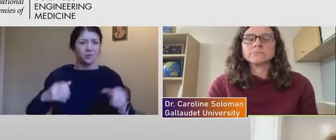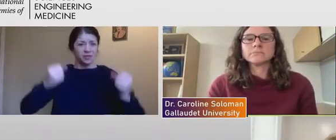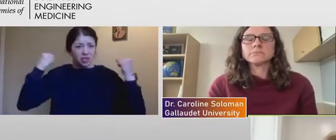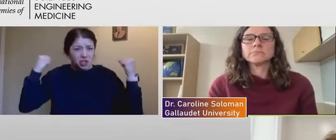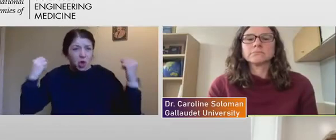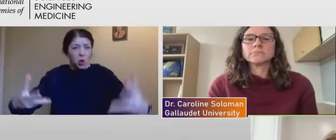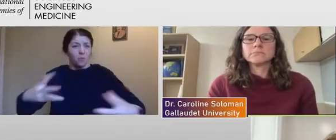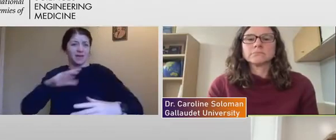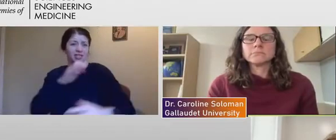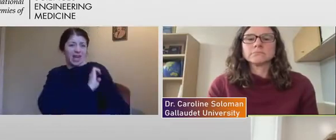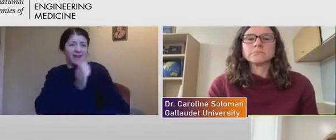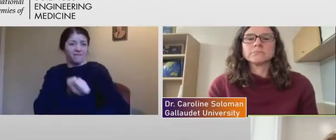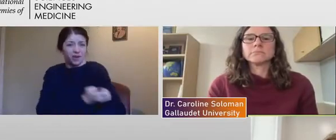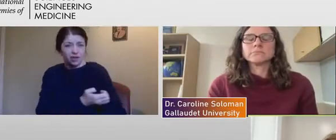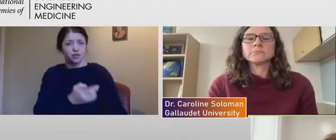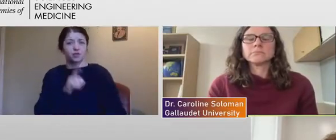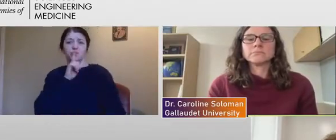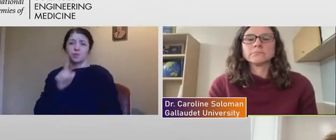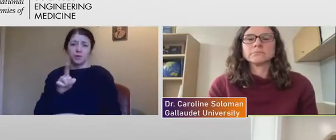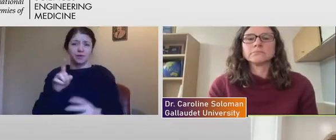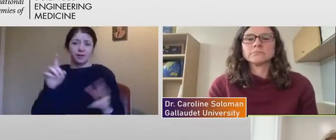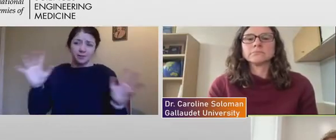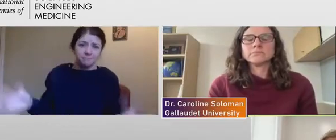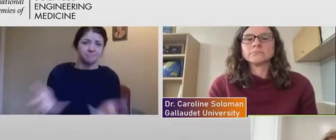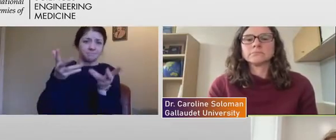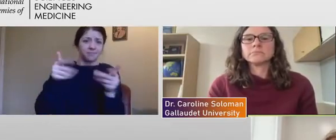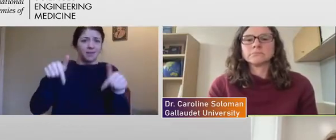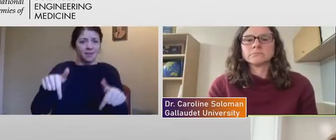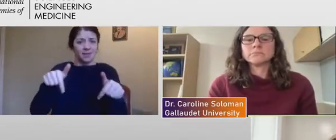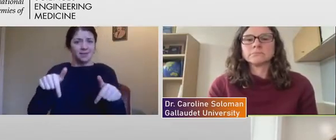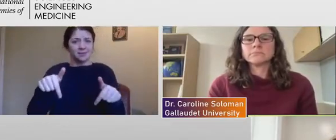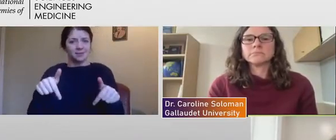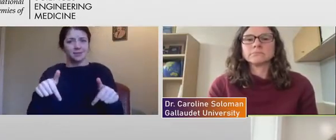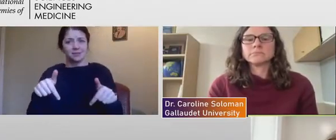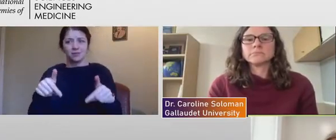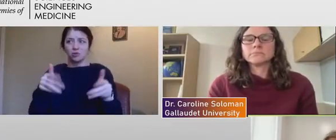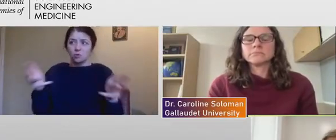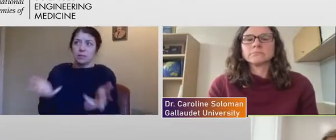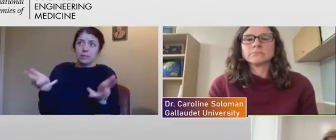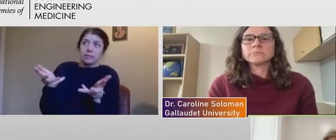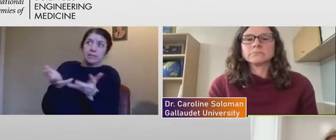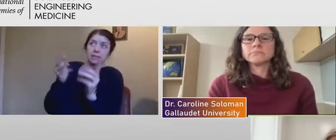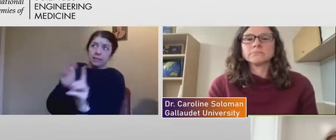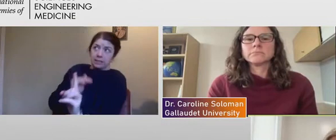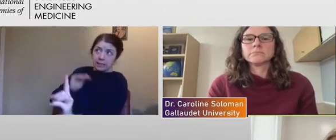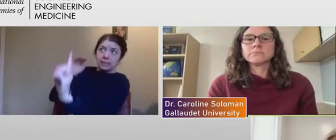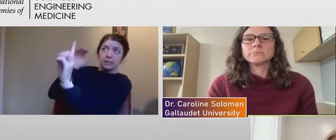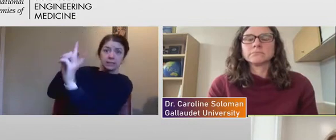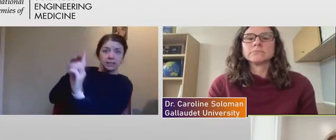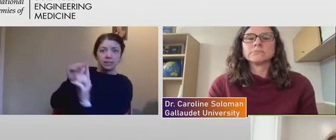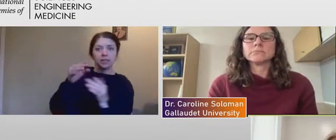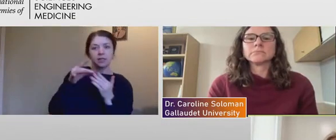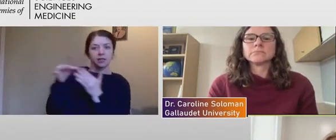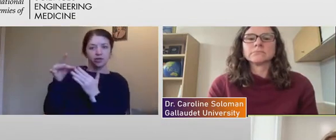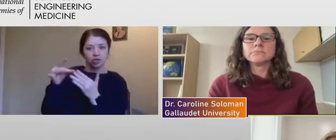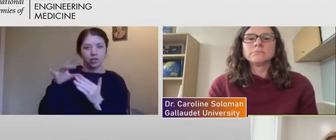champion these causes up to, up to leadership. And that's part of what I think has to change.